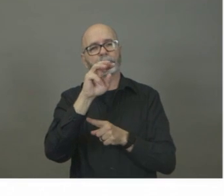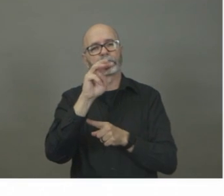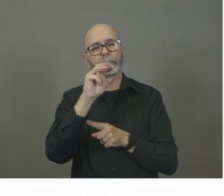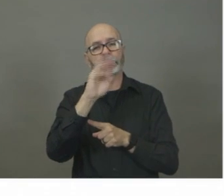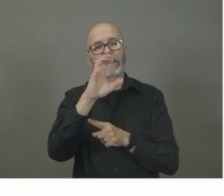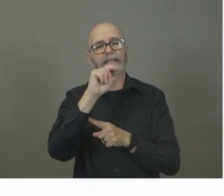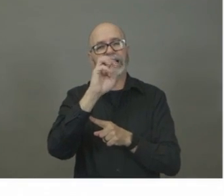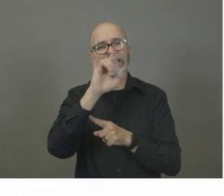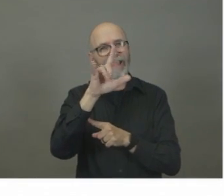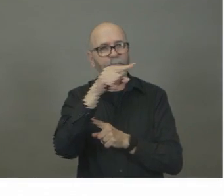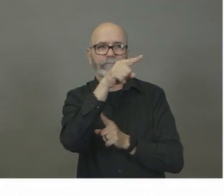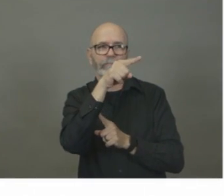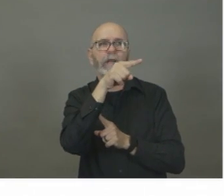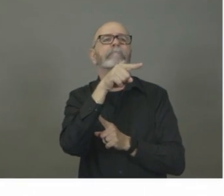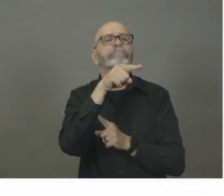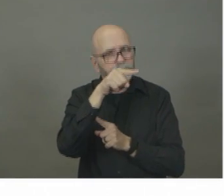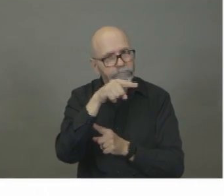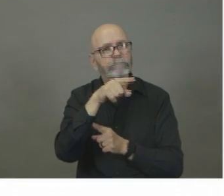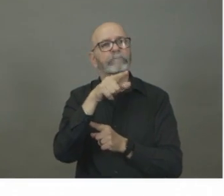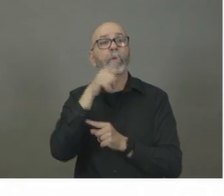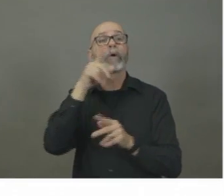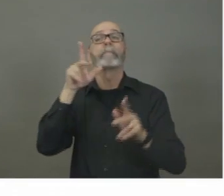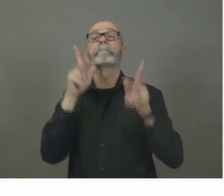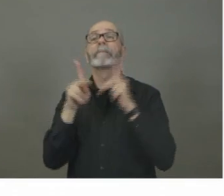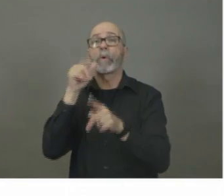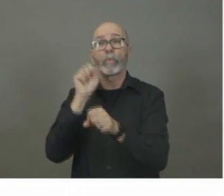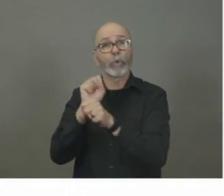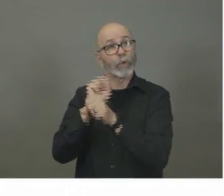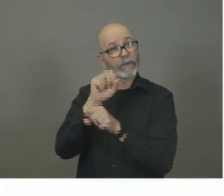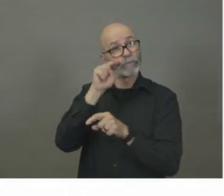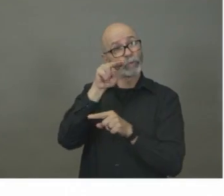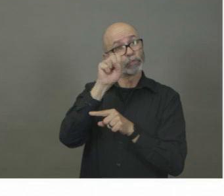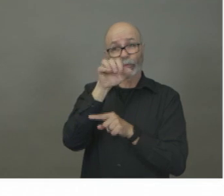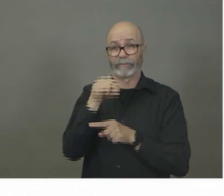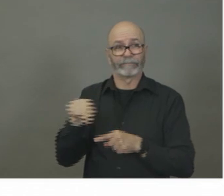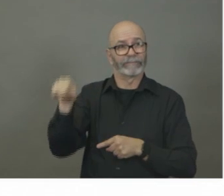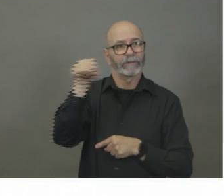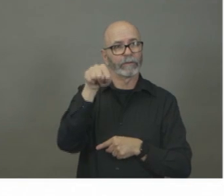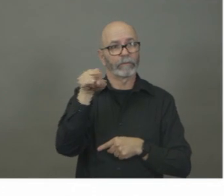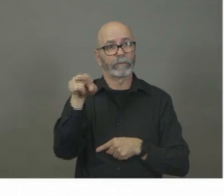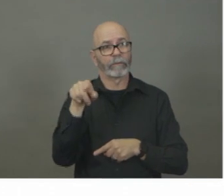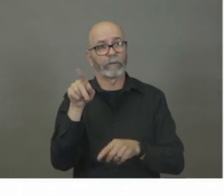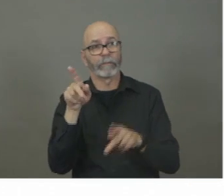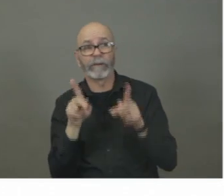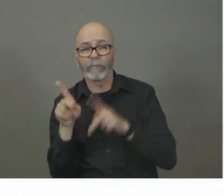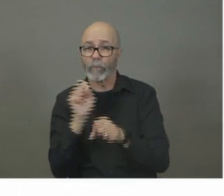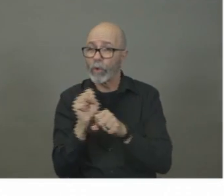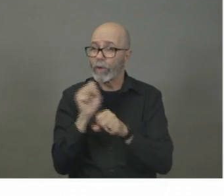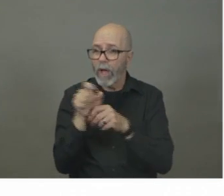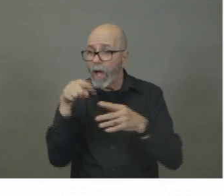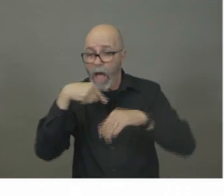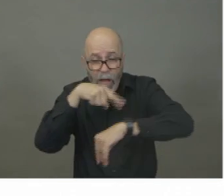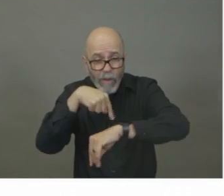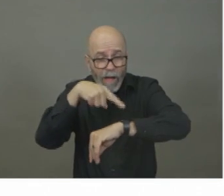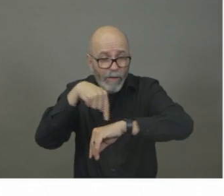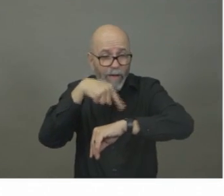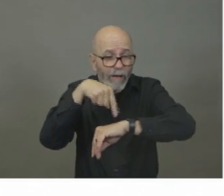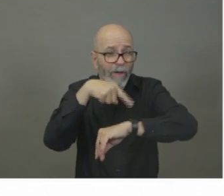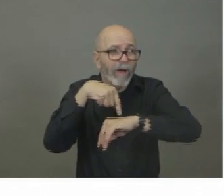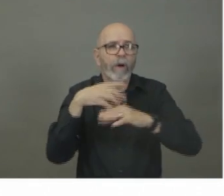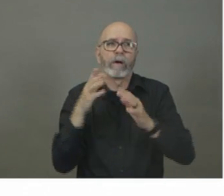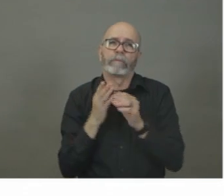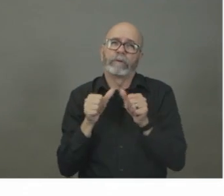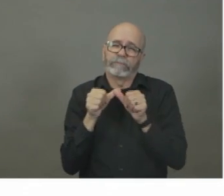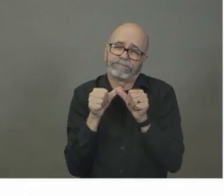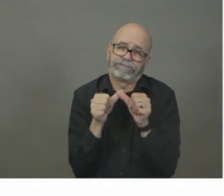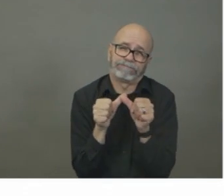Scotians each and every day, but in a situation like this, they are working extra-long hours to ensure that we stay up-to-date on